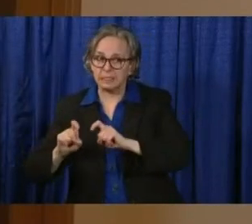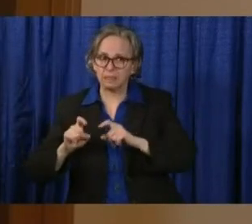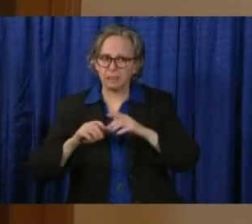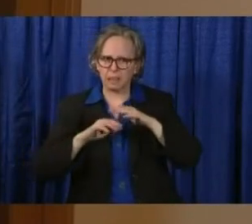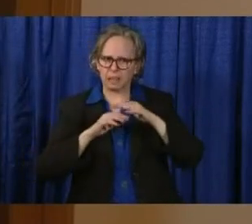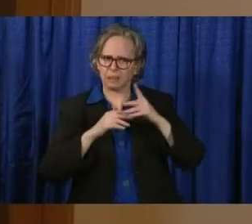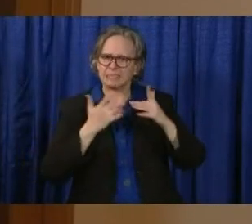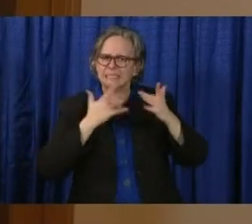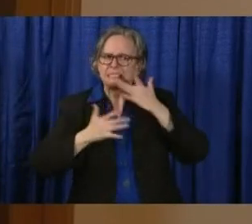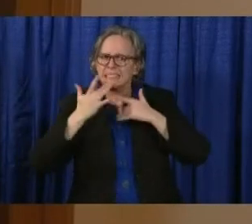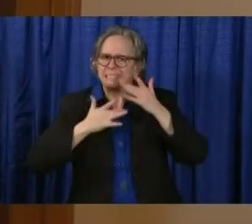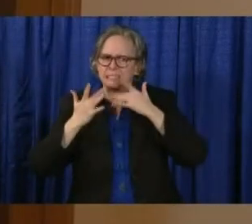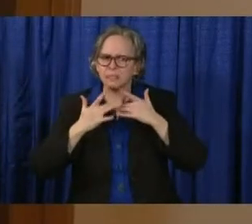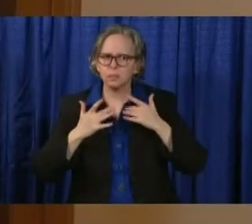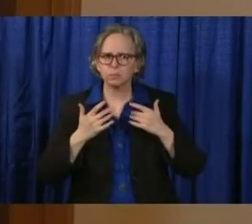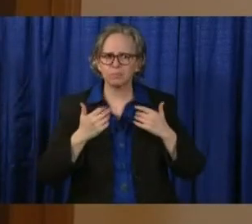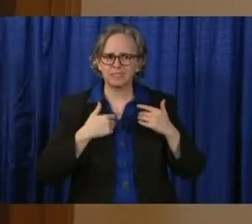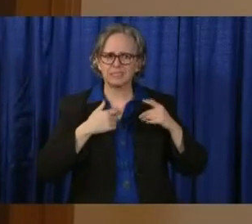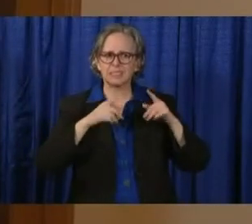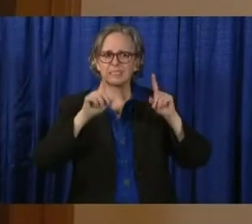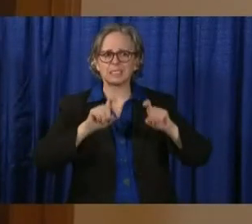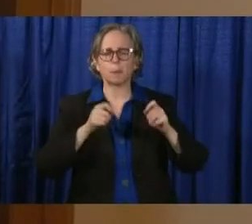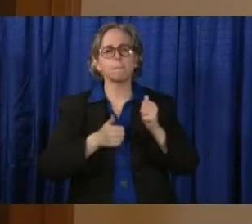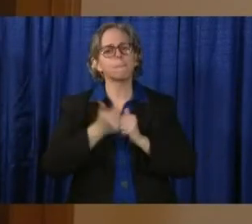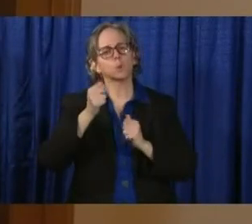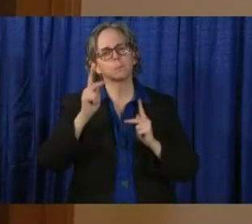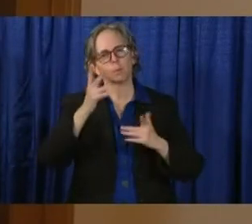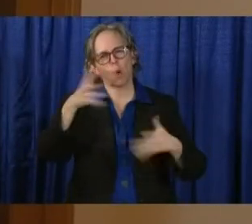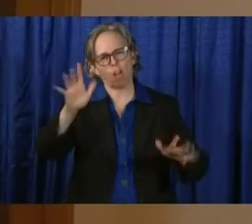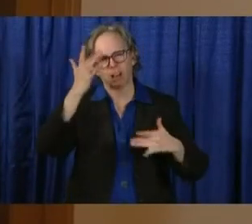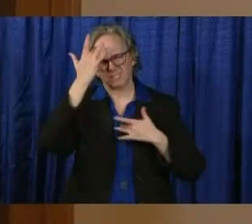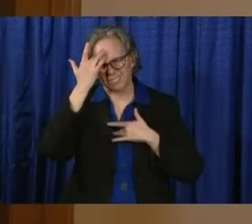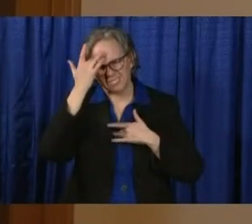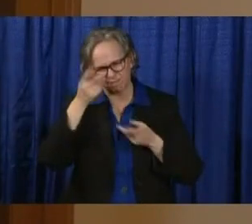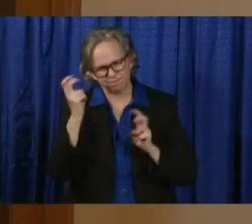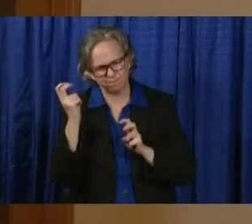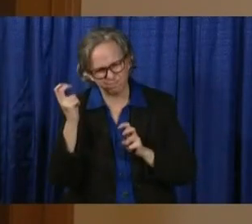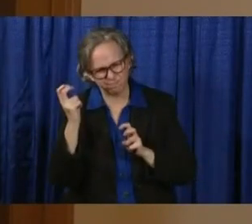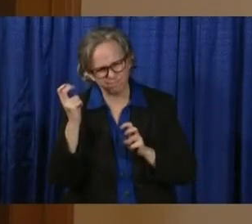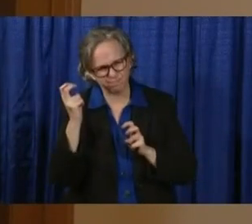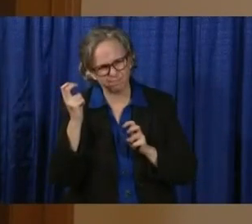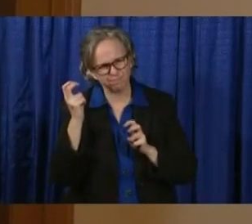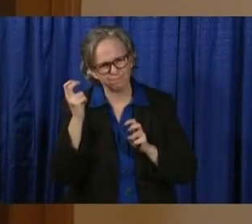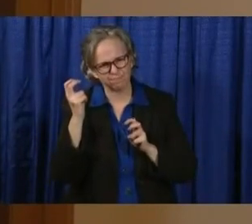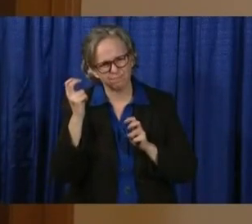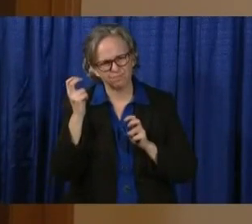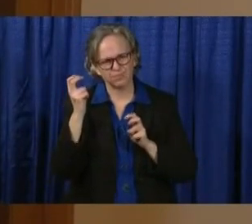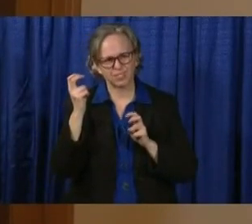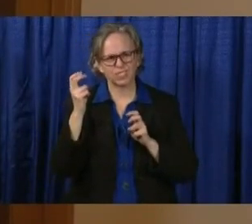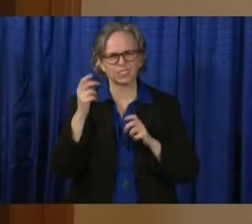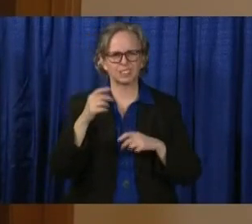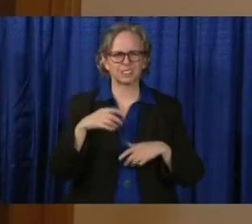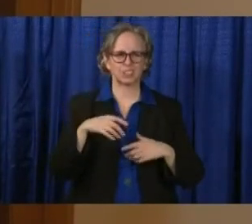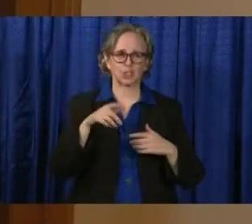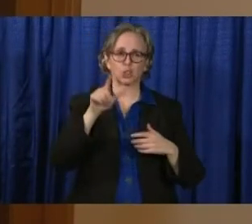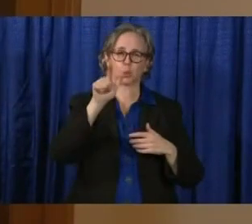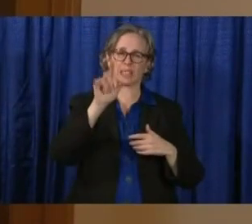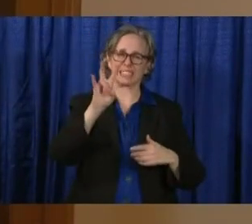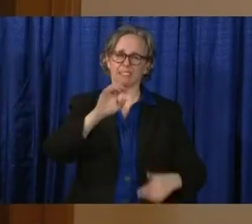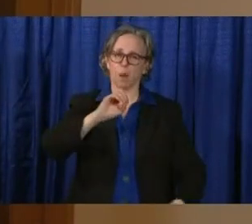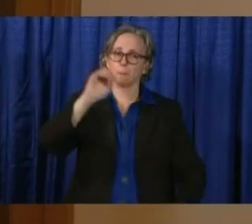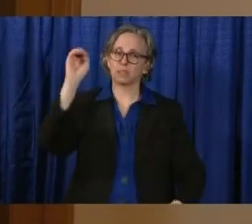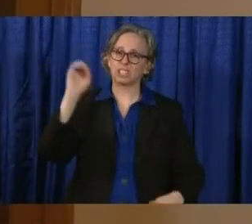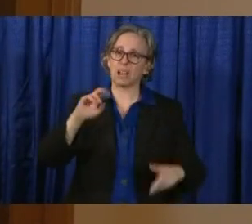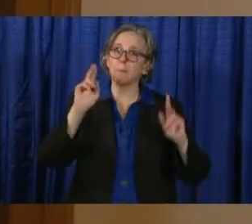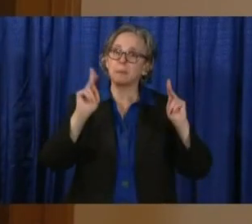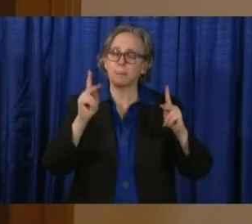the sickest among us. So hospitalized of our testing in cases is 27 percent. ICU